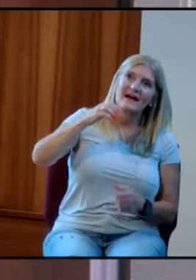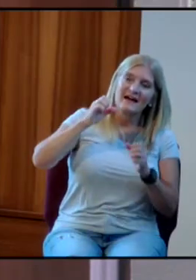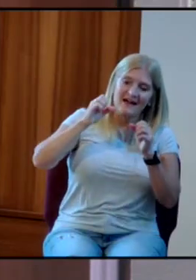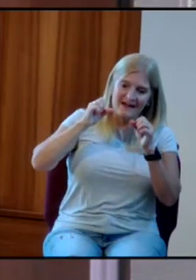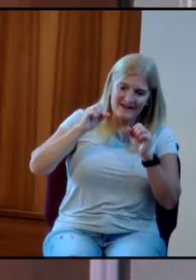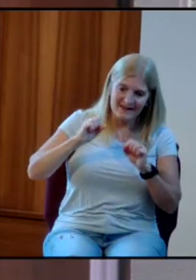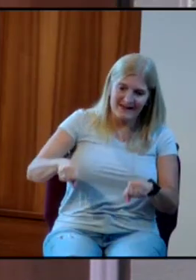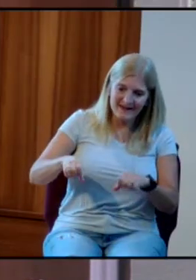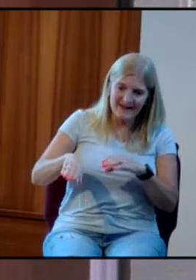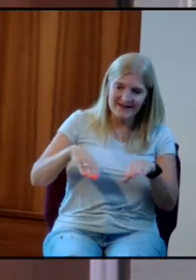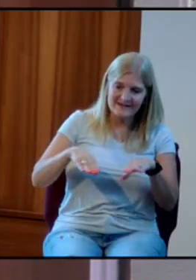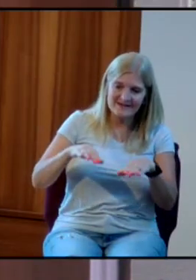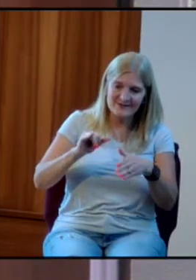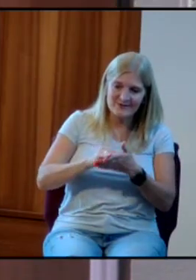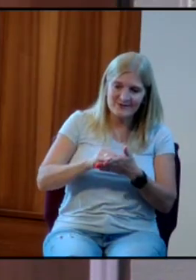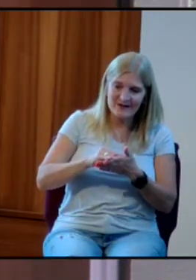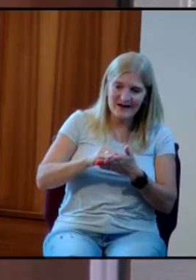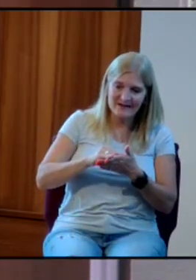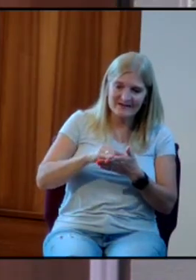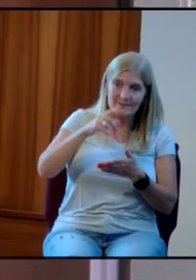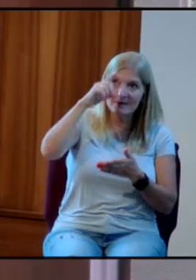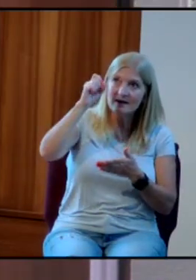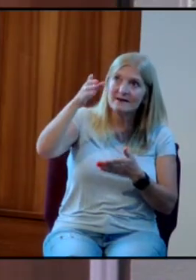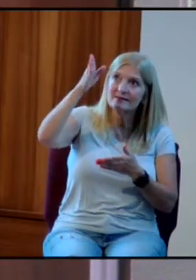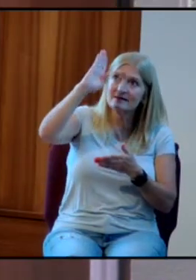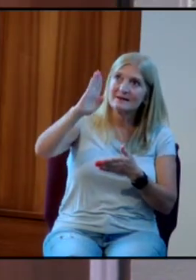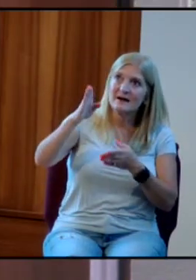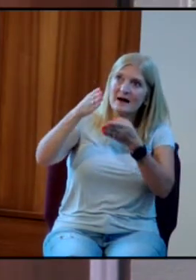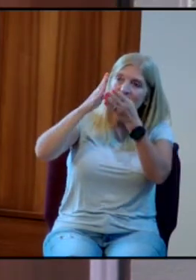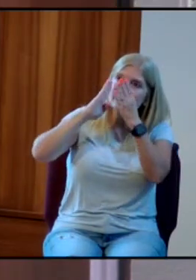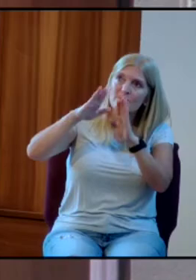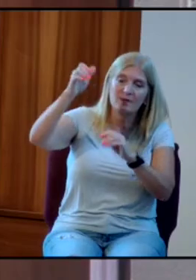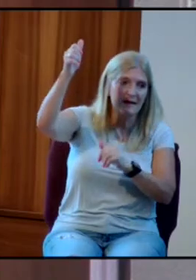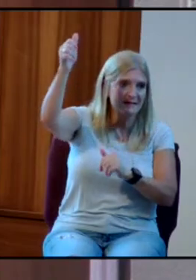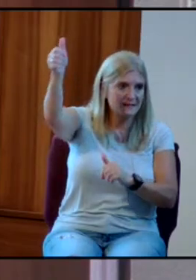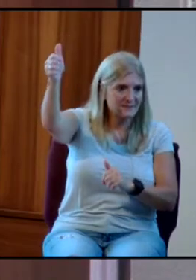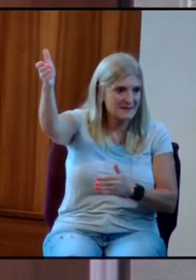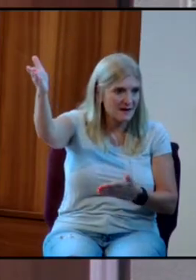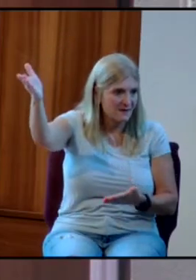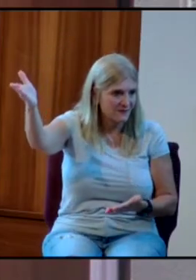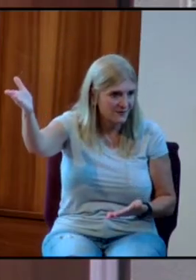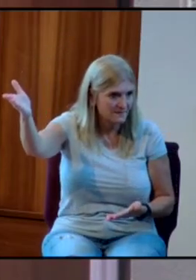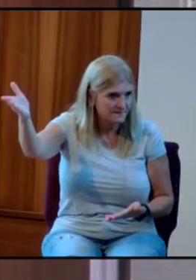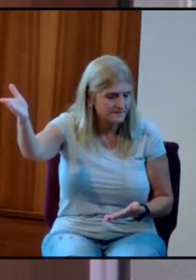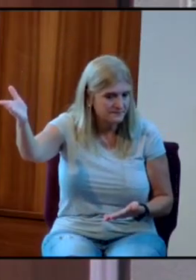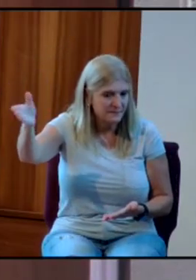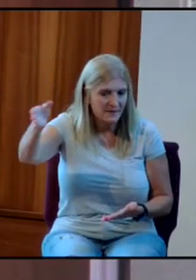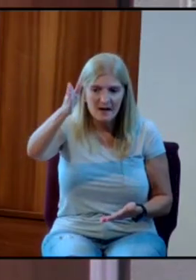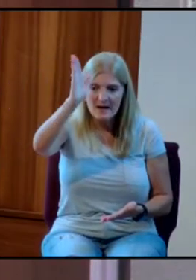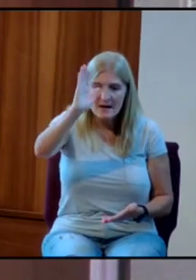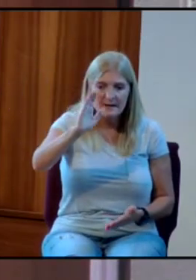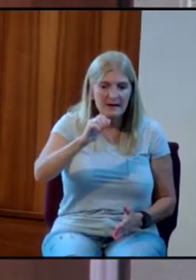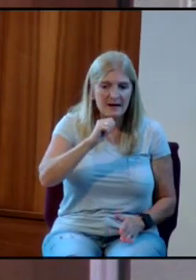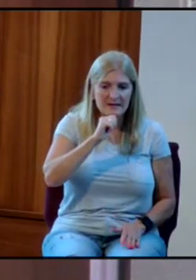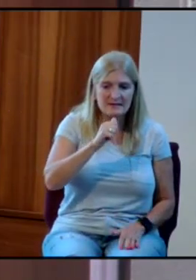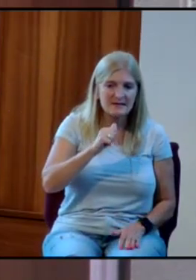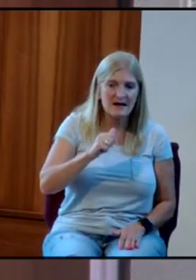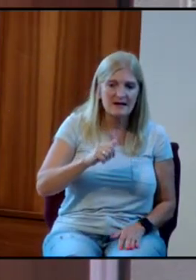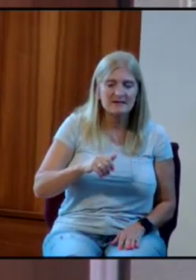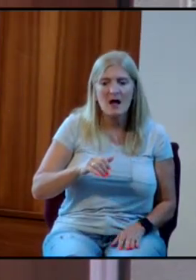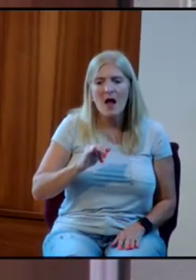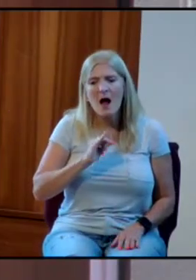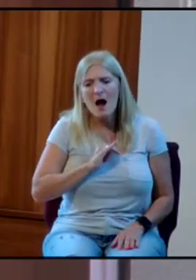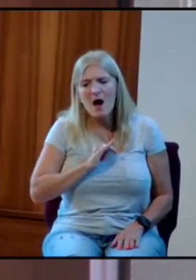because he lives a blessed life himself. Do you get it? God is not saying, I've got an